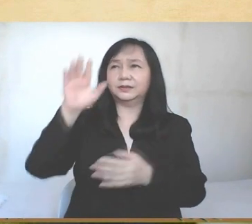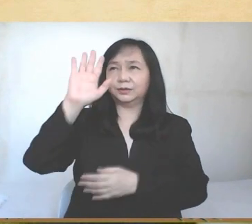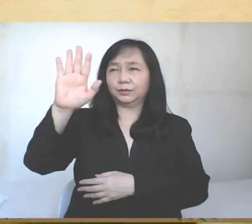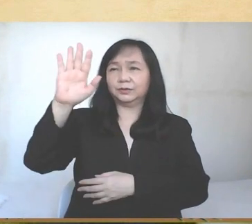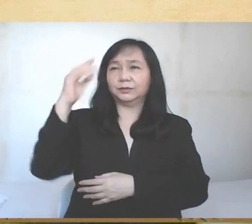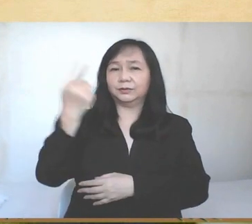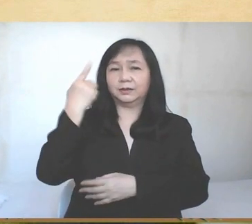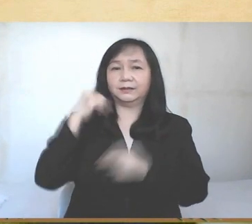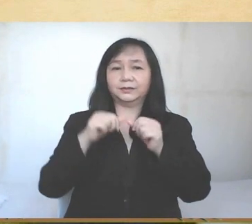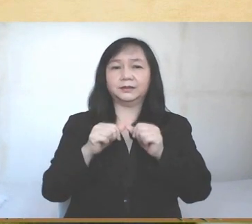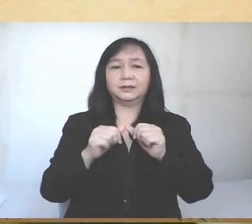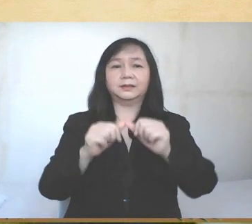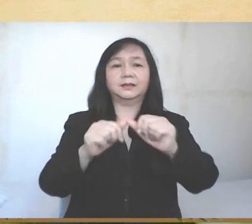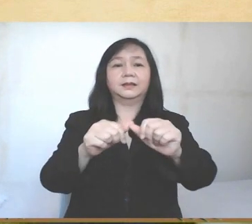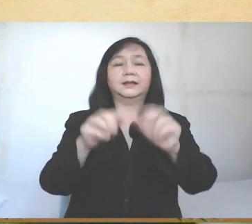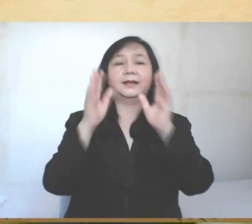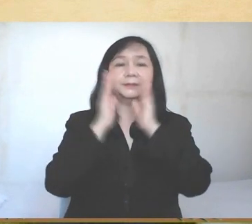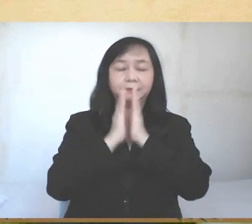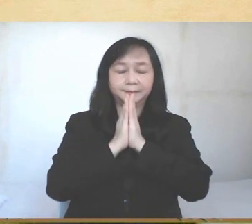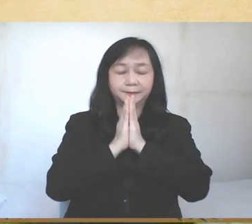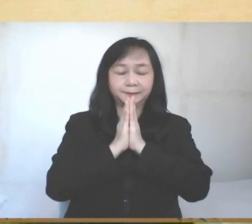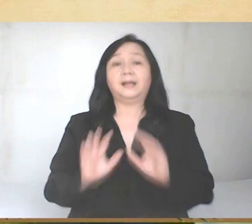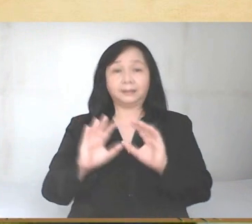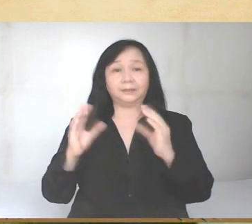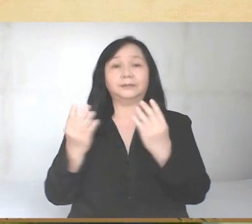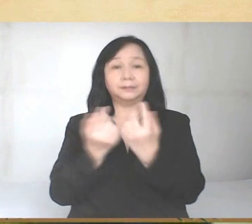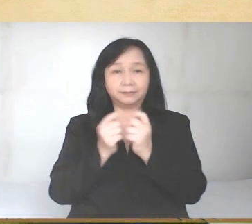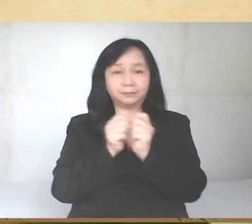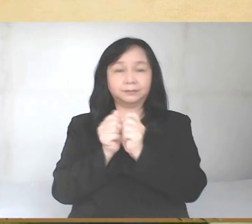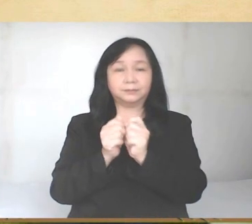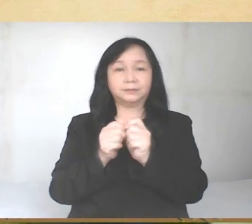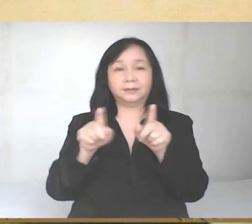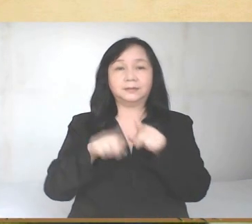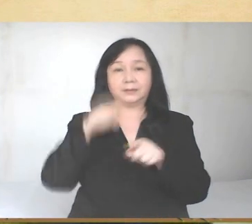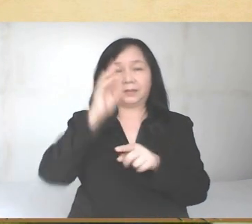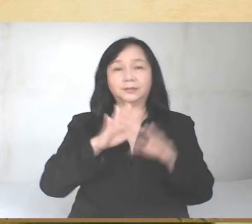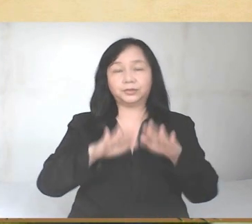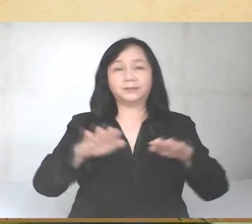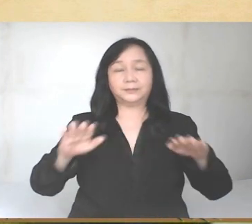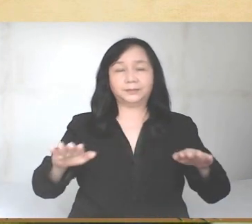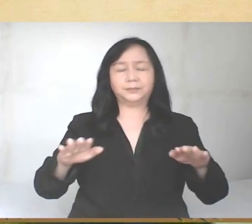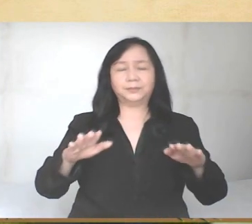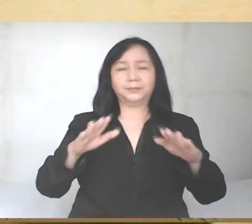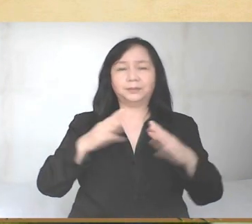glory and honor is yours forever and ever. Amen. Coming together as God's family, with confidence,